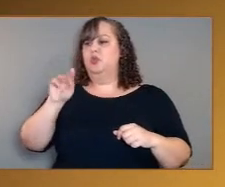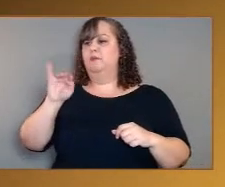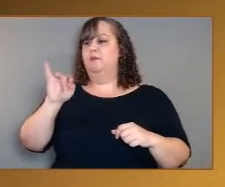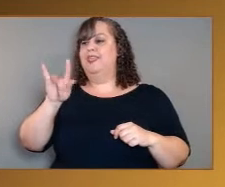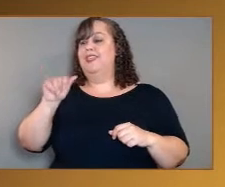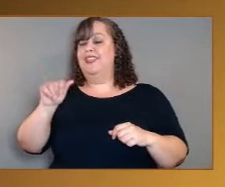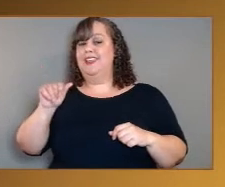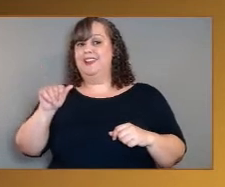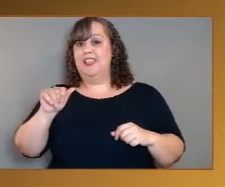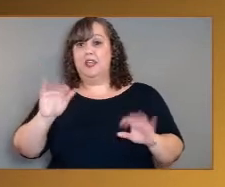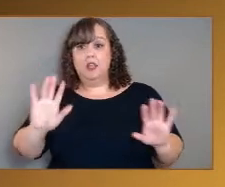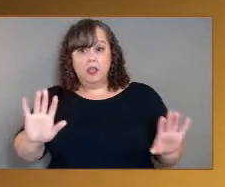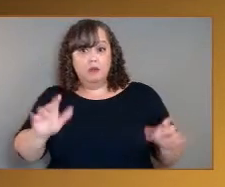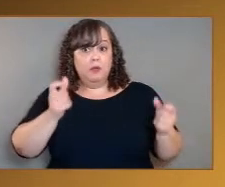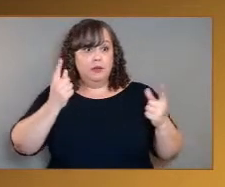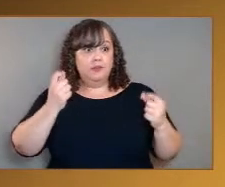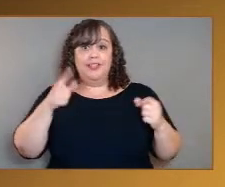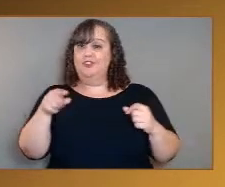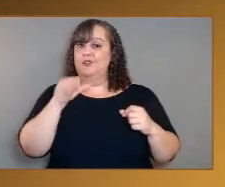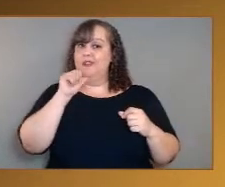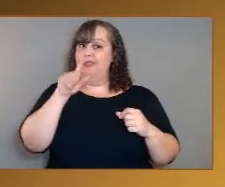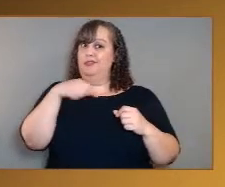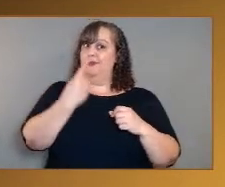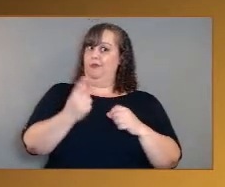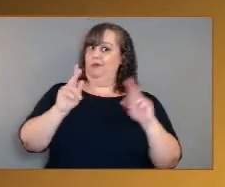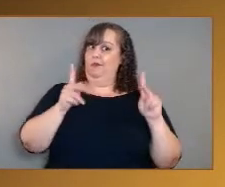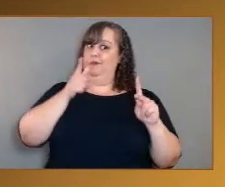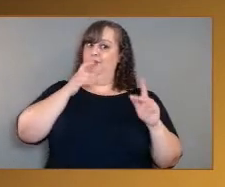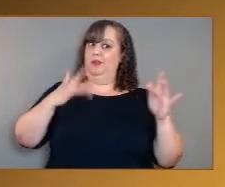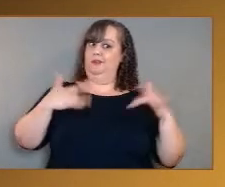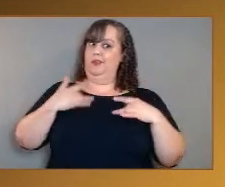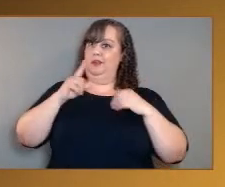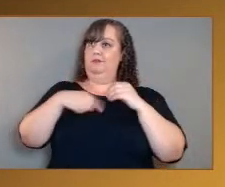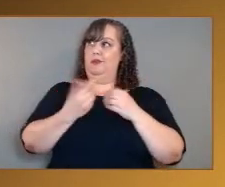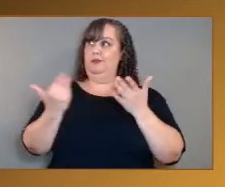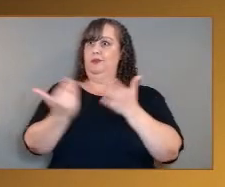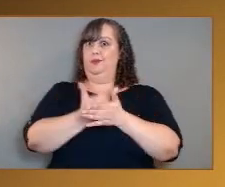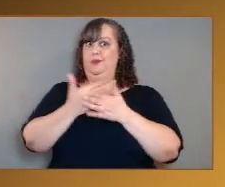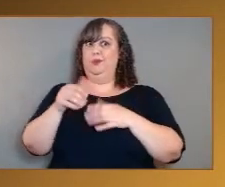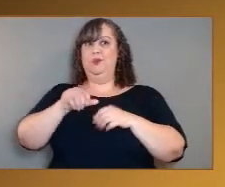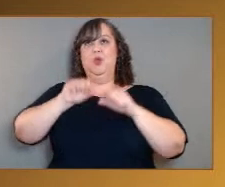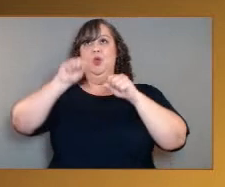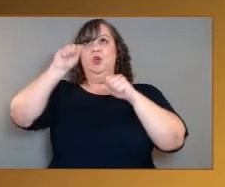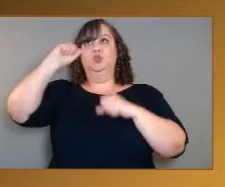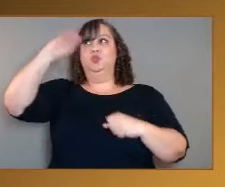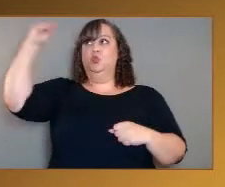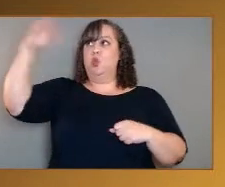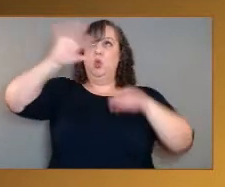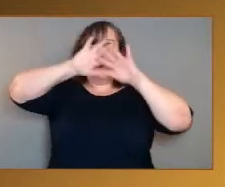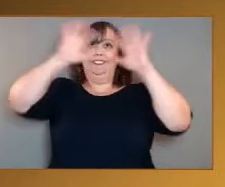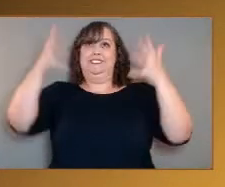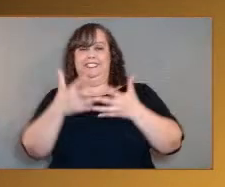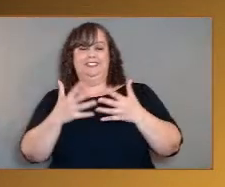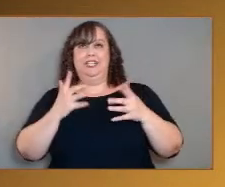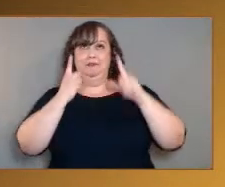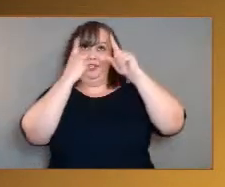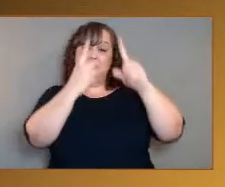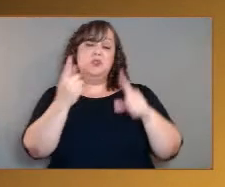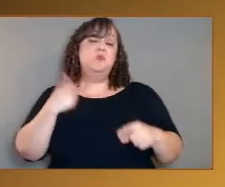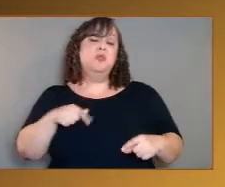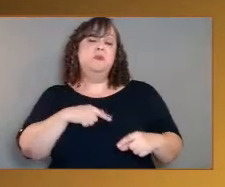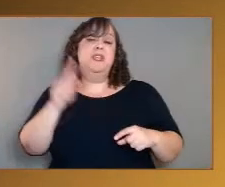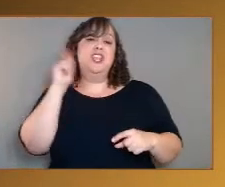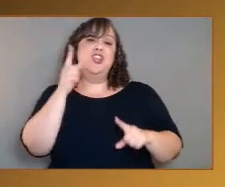are not the only ones excited about these new solar system missions. So we're going to hear from some other Veritas and DaVinci